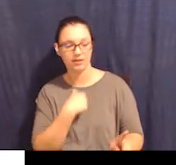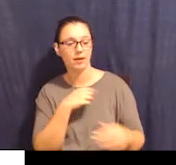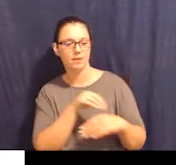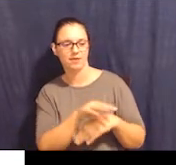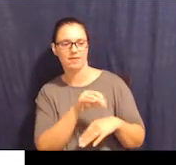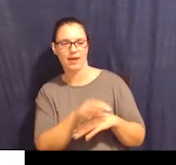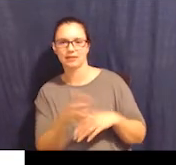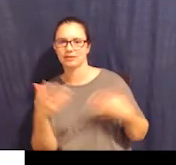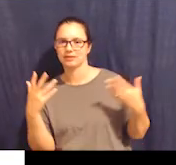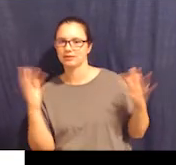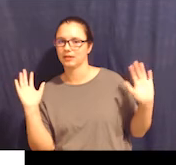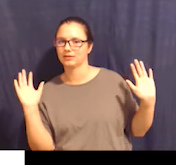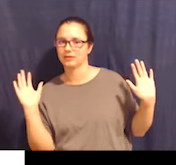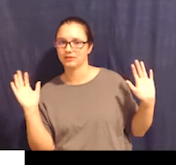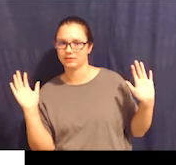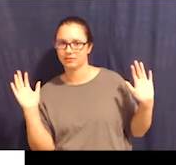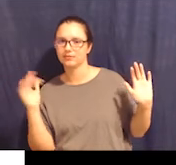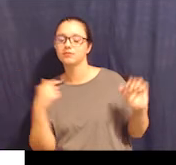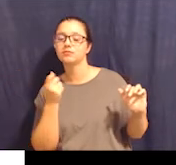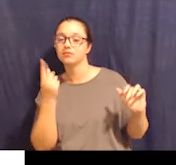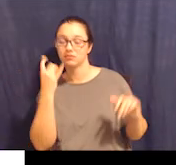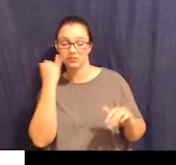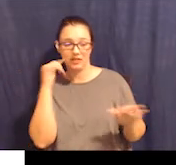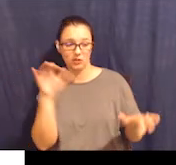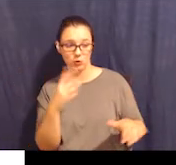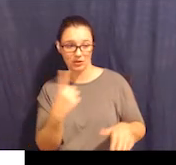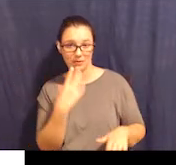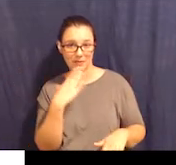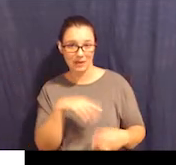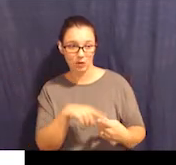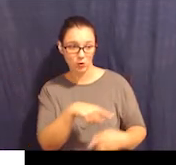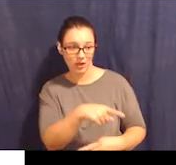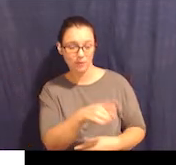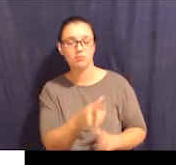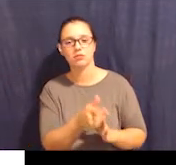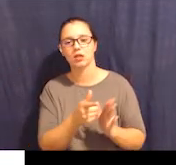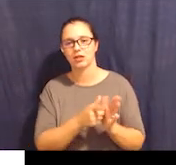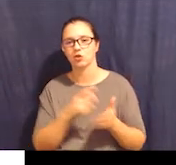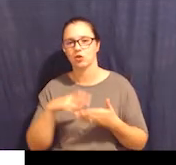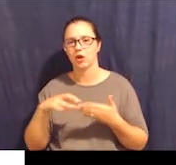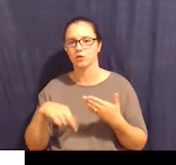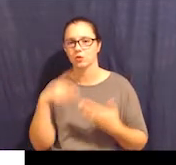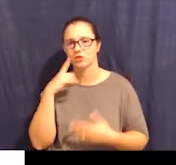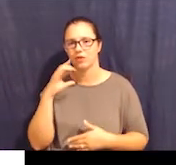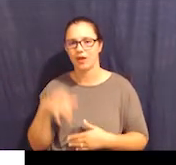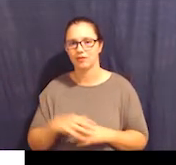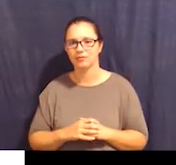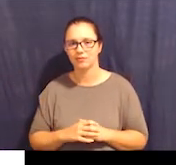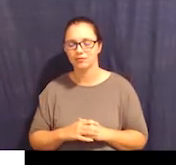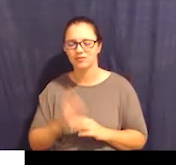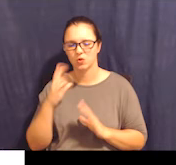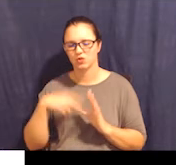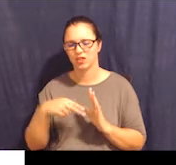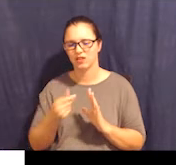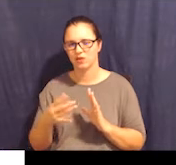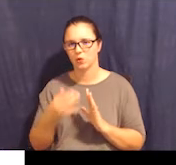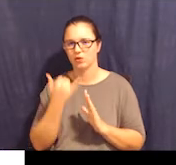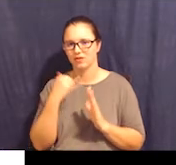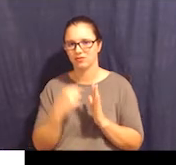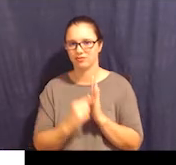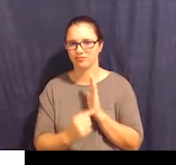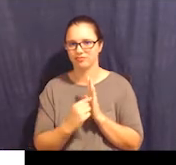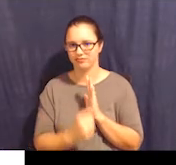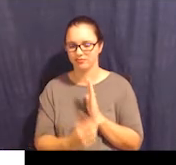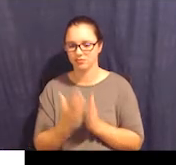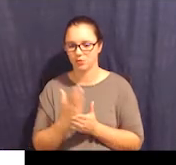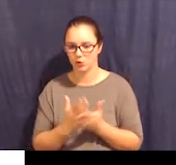to them, that there are legal consequences for that. So I'll read you some of the highlighted portions. I know that I may exercise only the authority